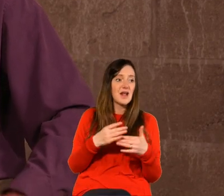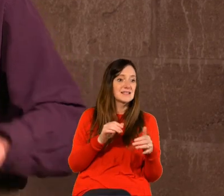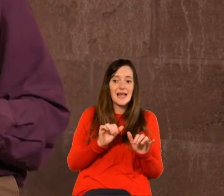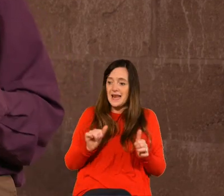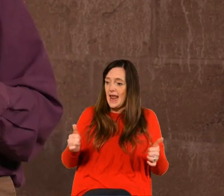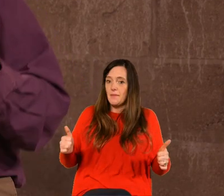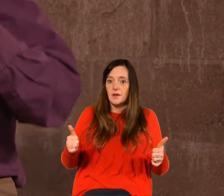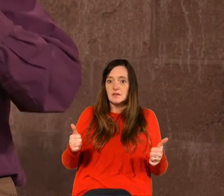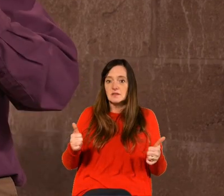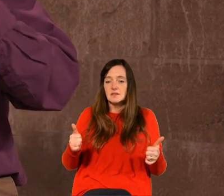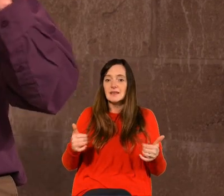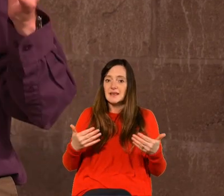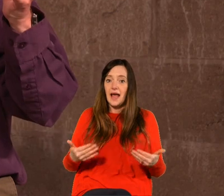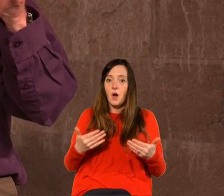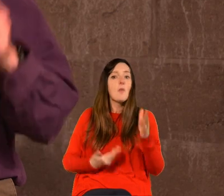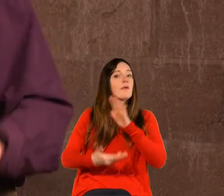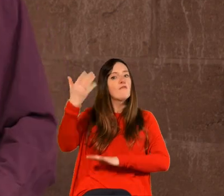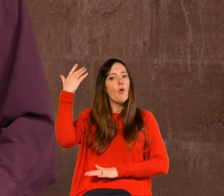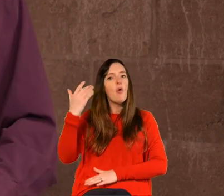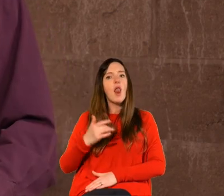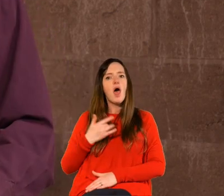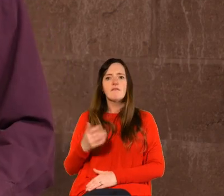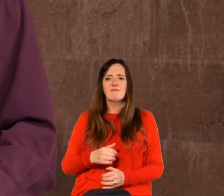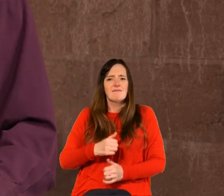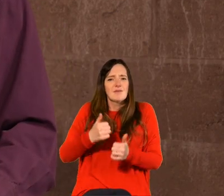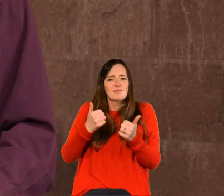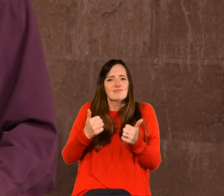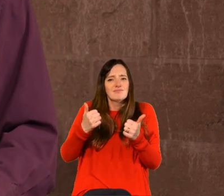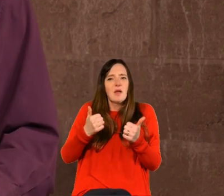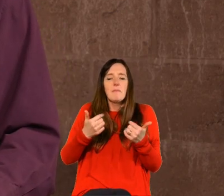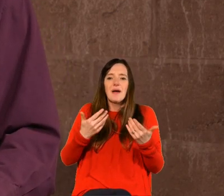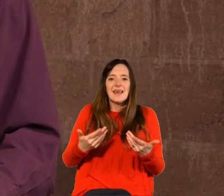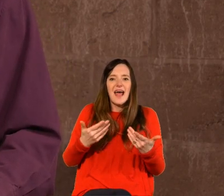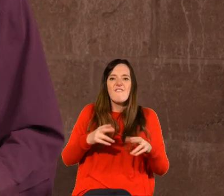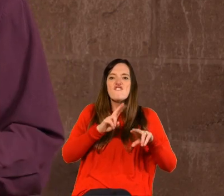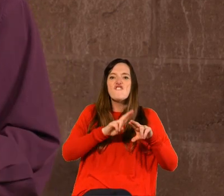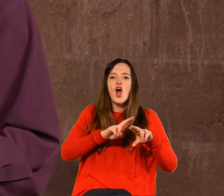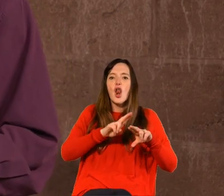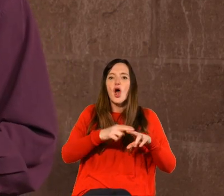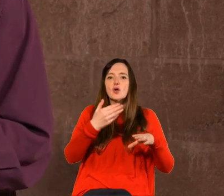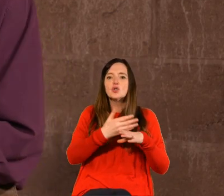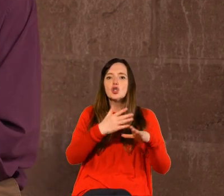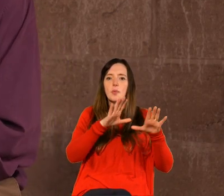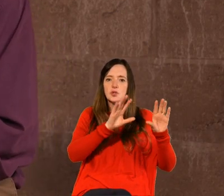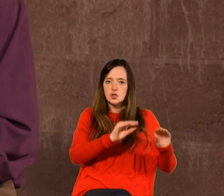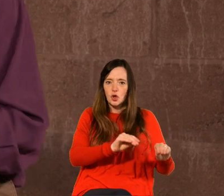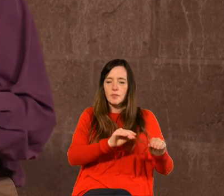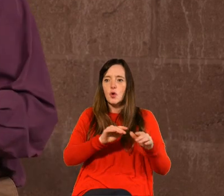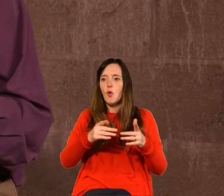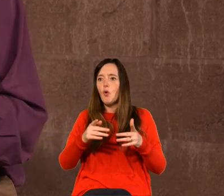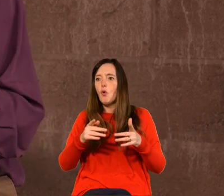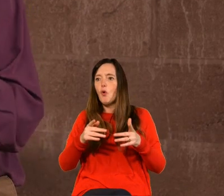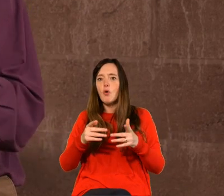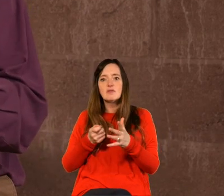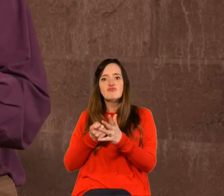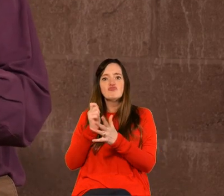acquaintances who you know life was wonderful and then suddenly they've been furloughed suddenly been made redundant suddenly they've lost a family member and i